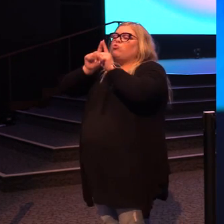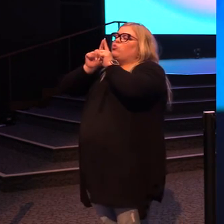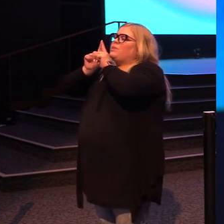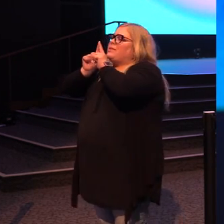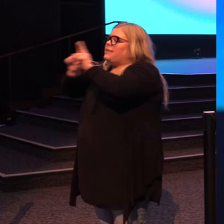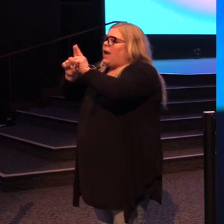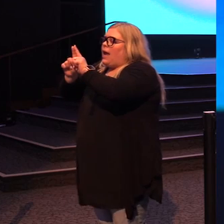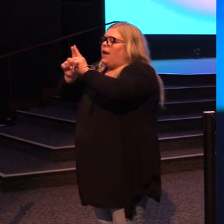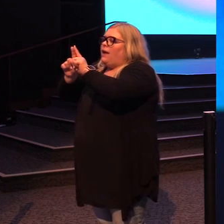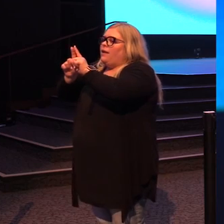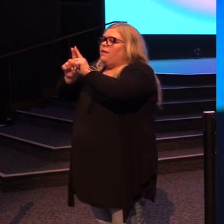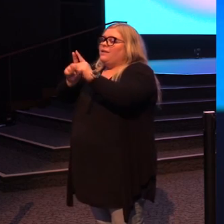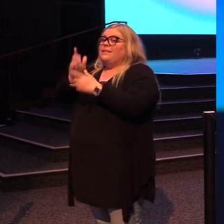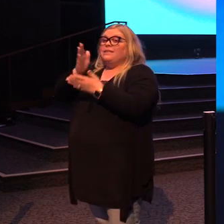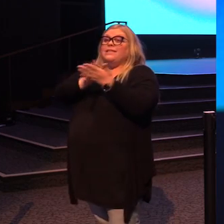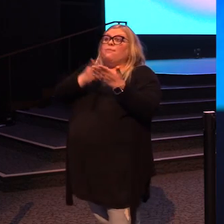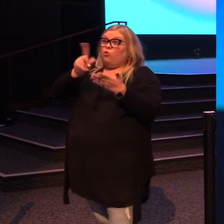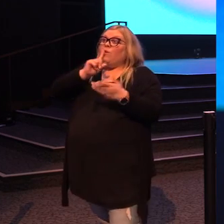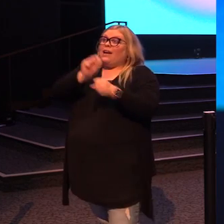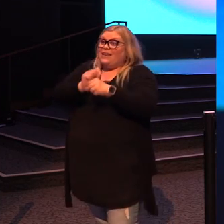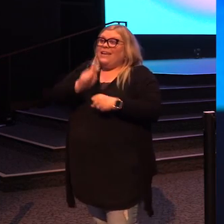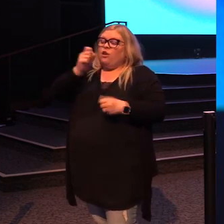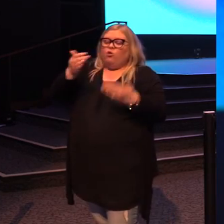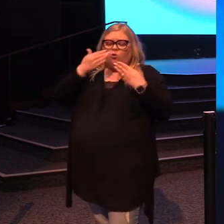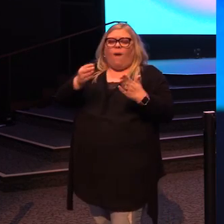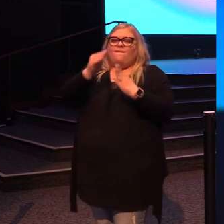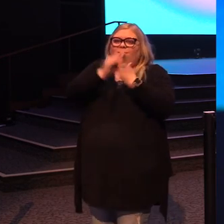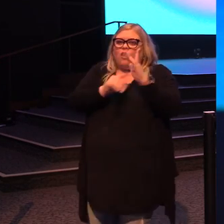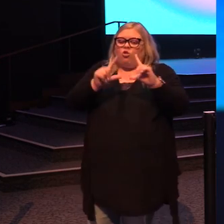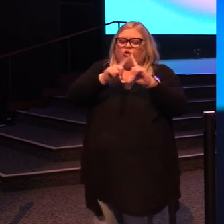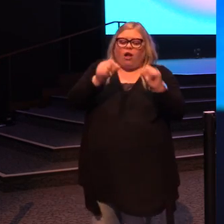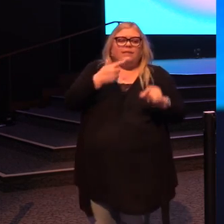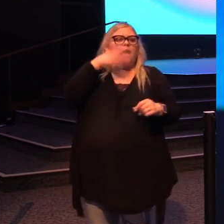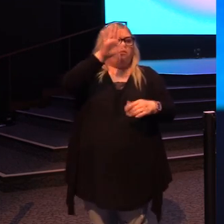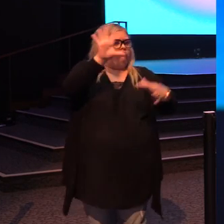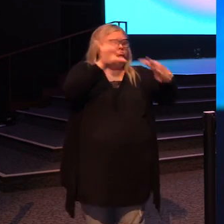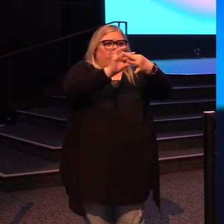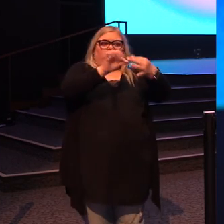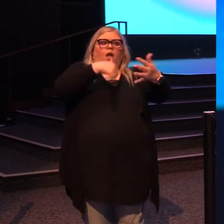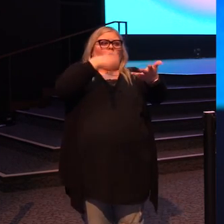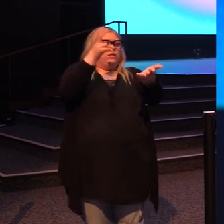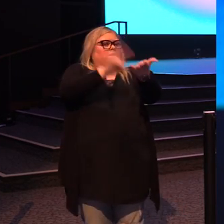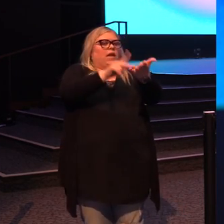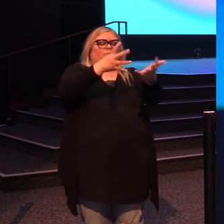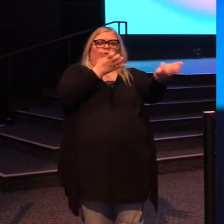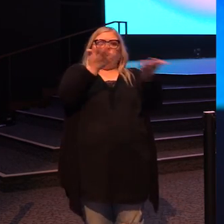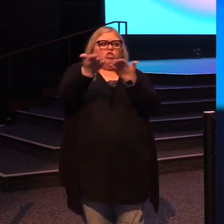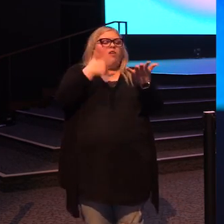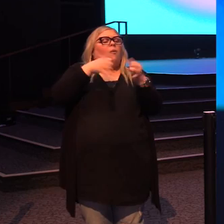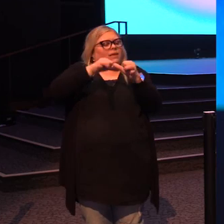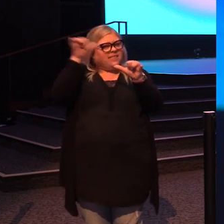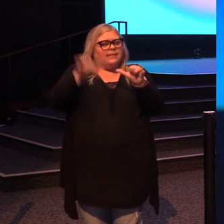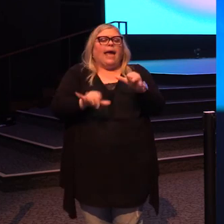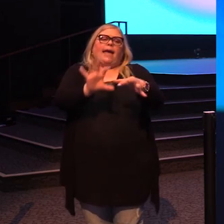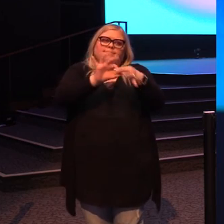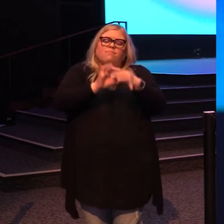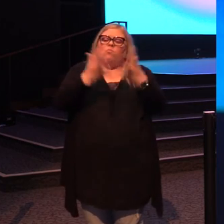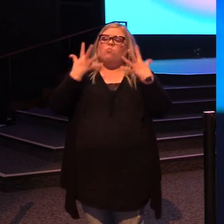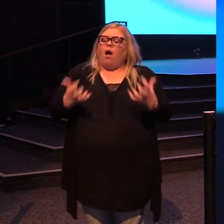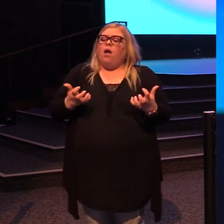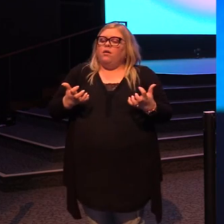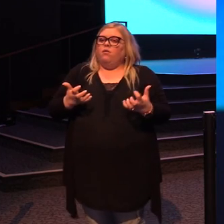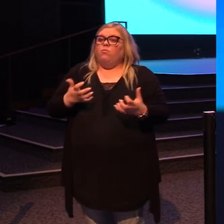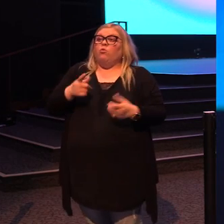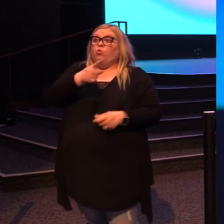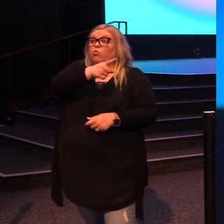Some of need to fill in the connect card. Some of need to go and say, hey, I want to sign up and get involved. I want to serve. I want to stay. Because